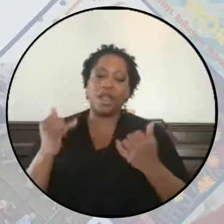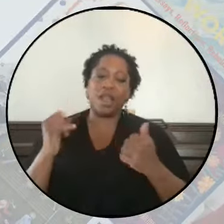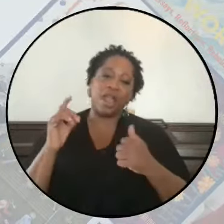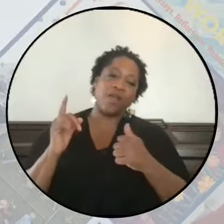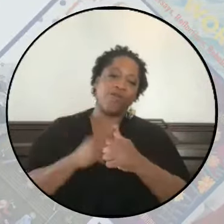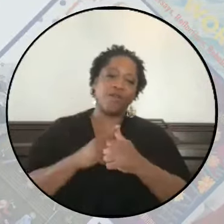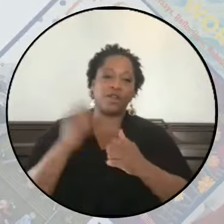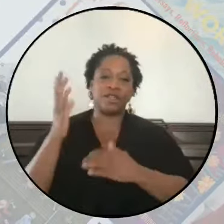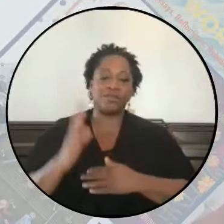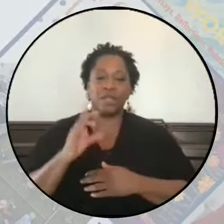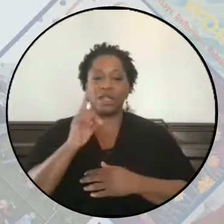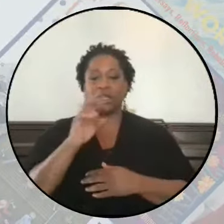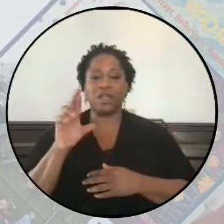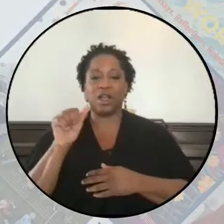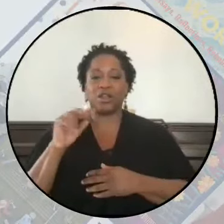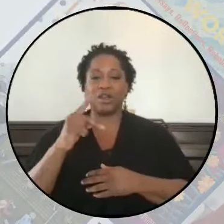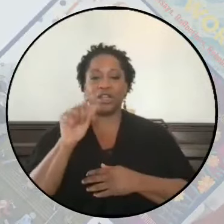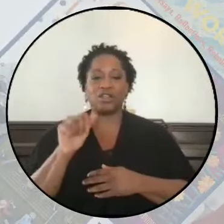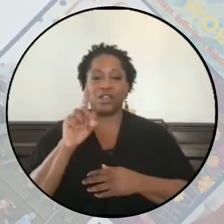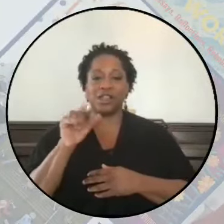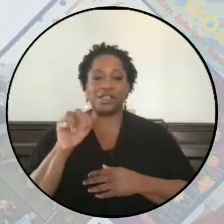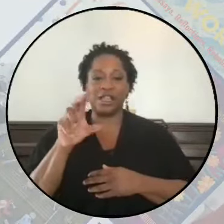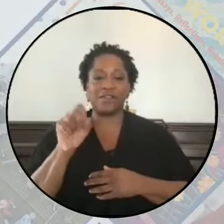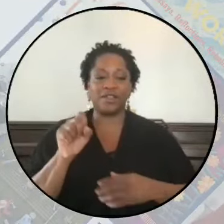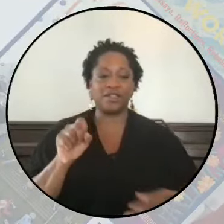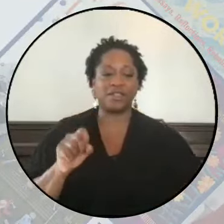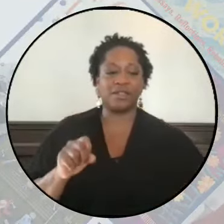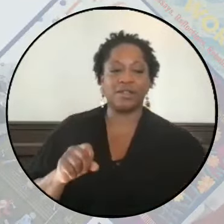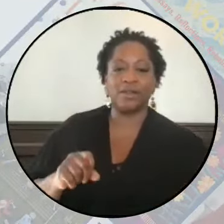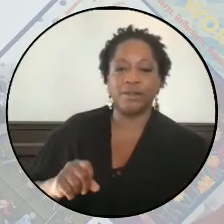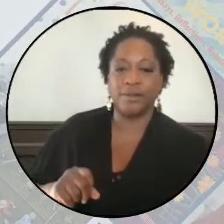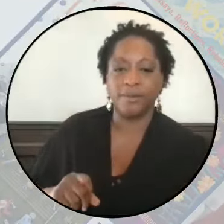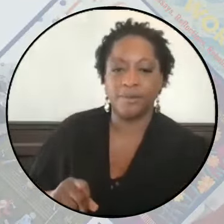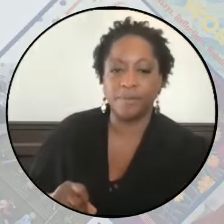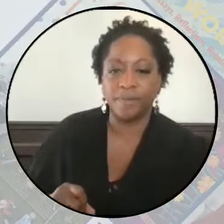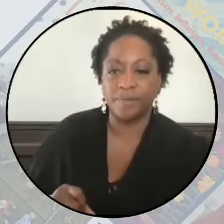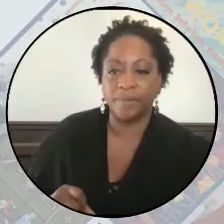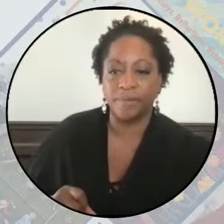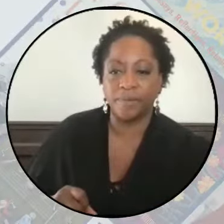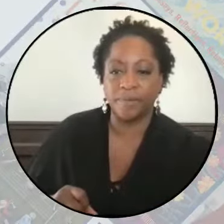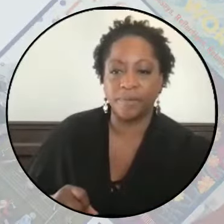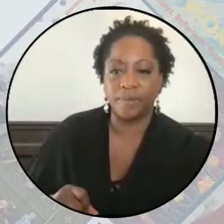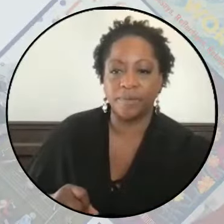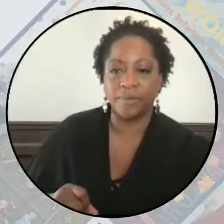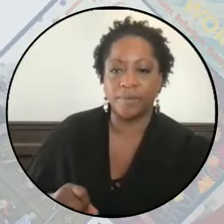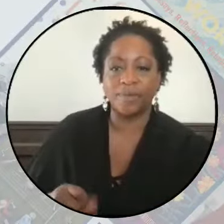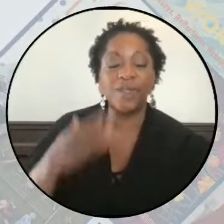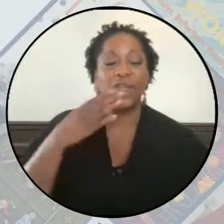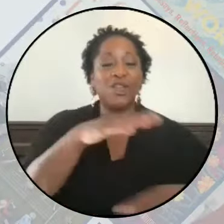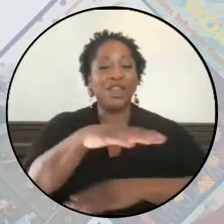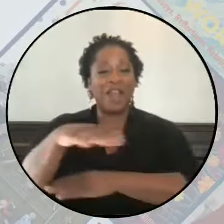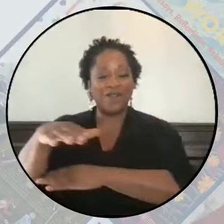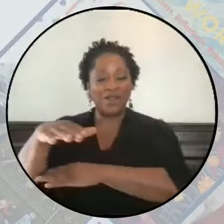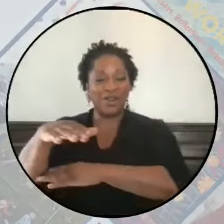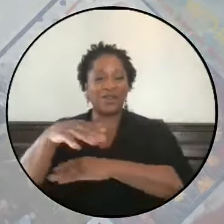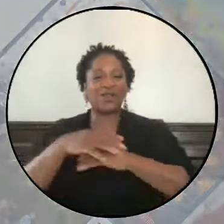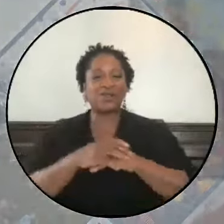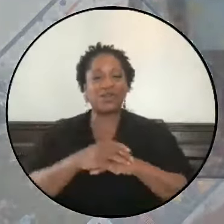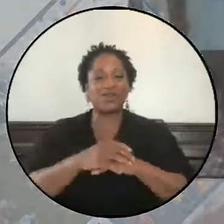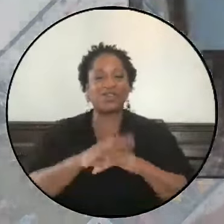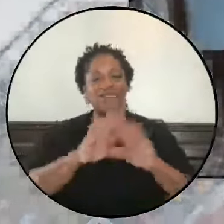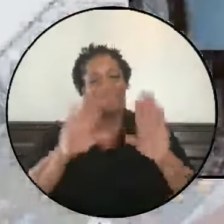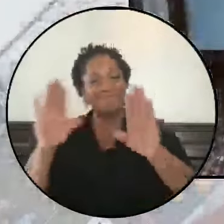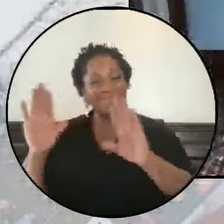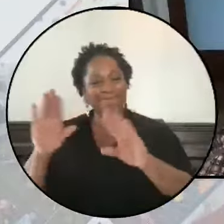speaker, Dr. Angela Davis. Thank Well, good afternoon, everyone.